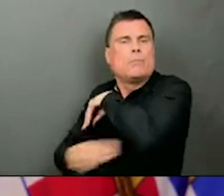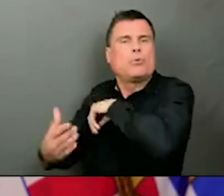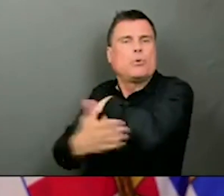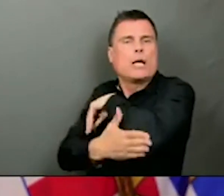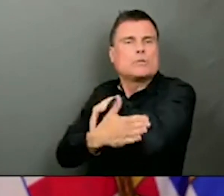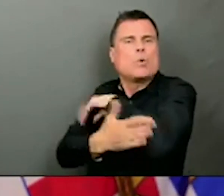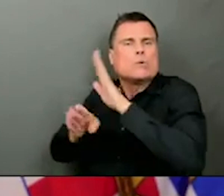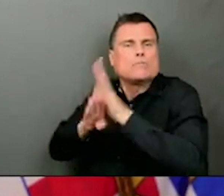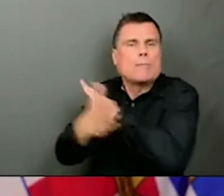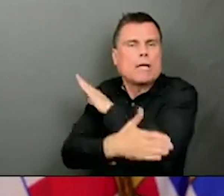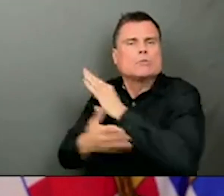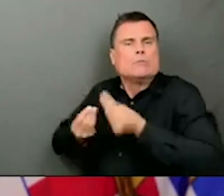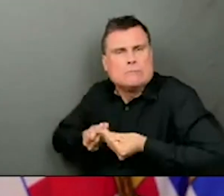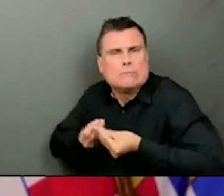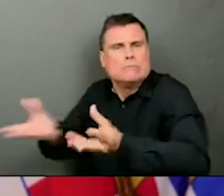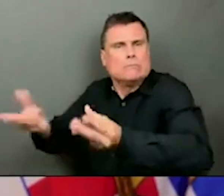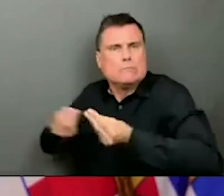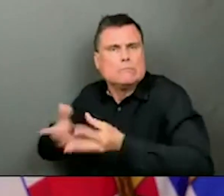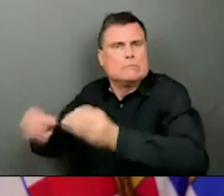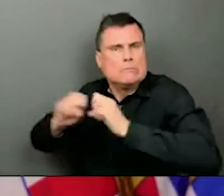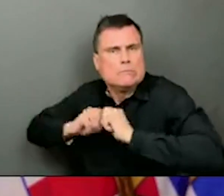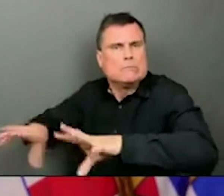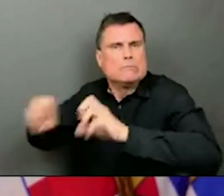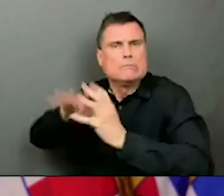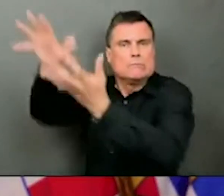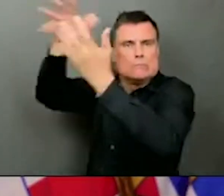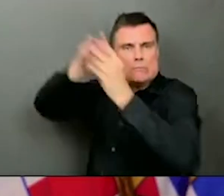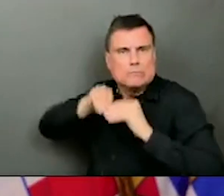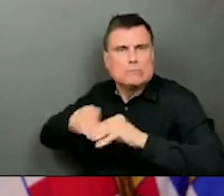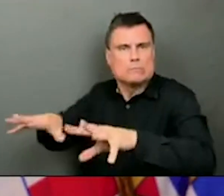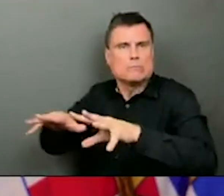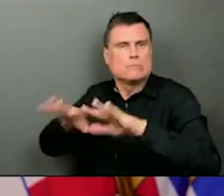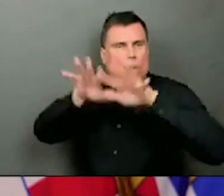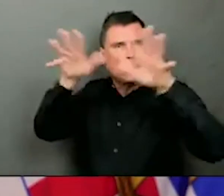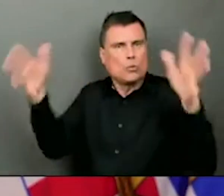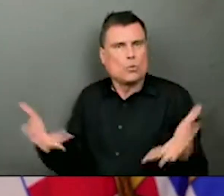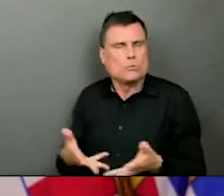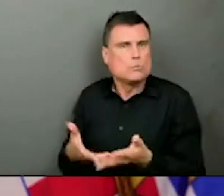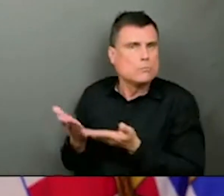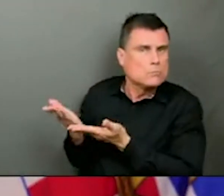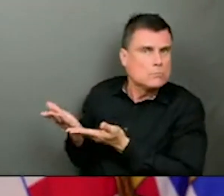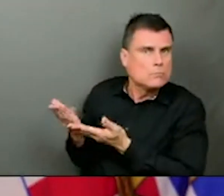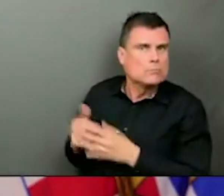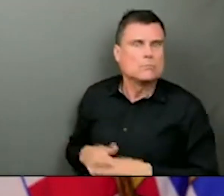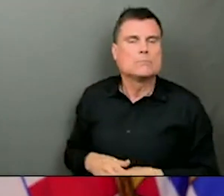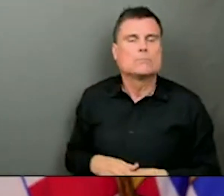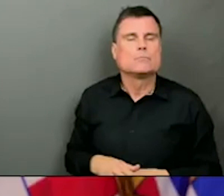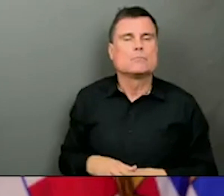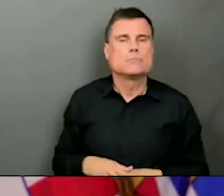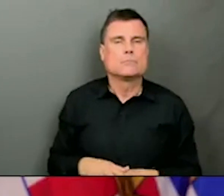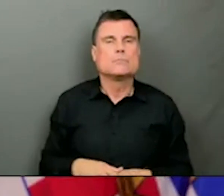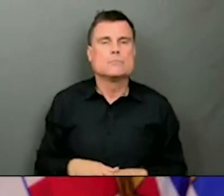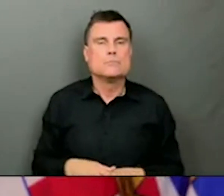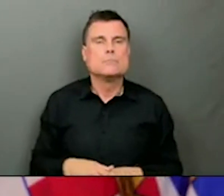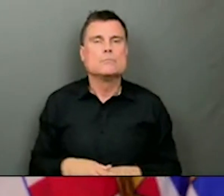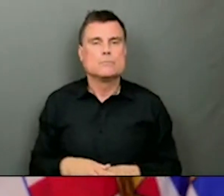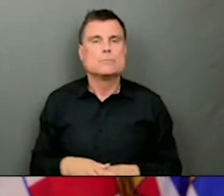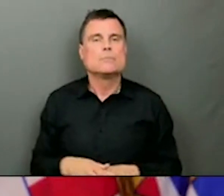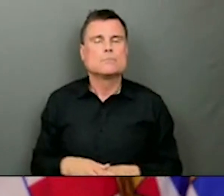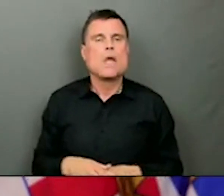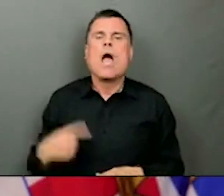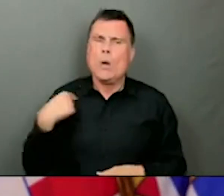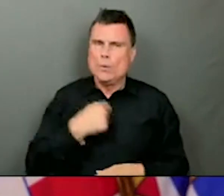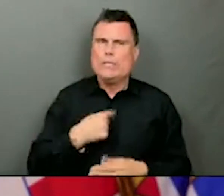the Council of Chief Medical officers of health. We've talked about it here. One of the key factors that went into us